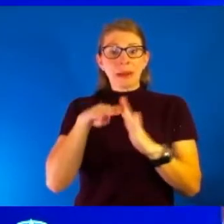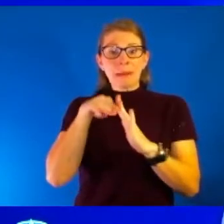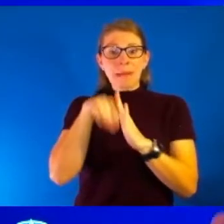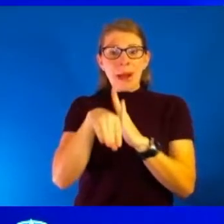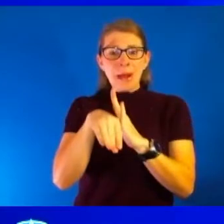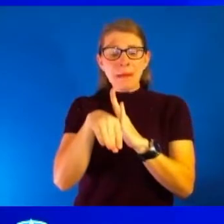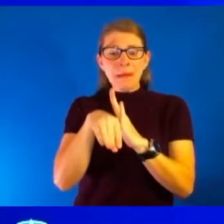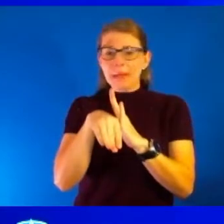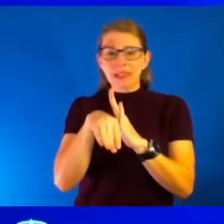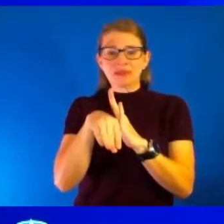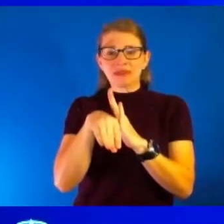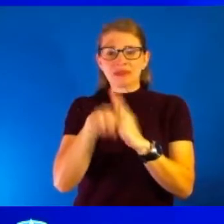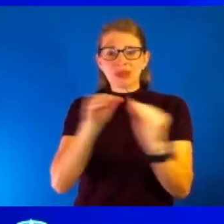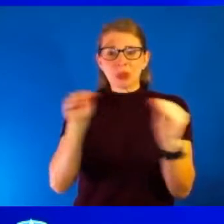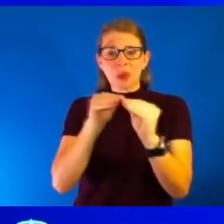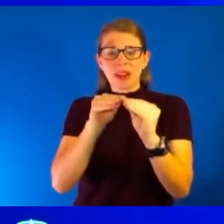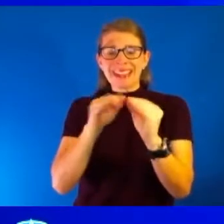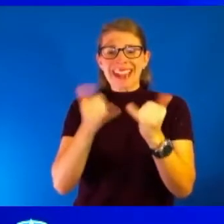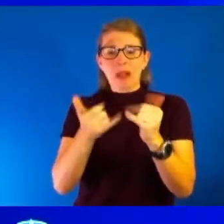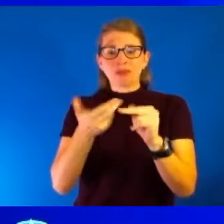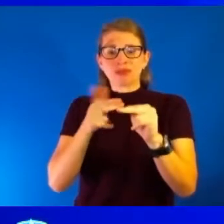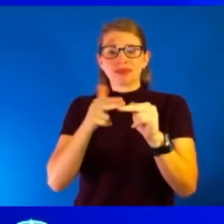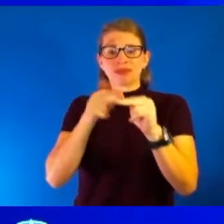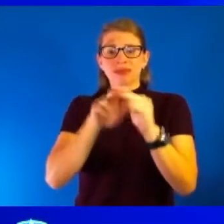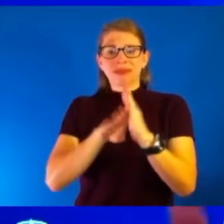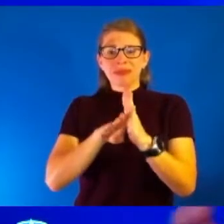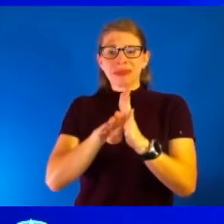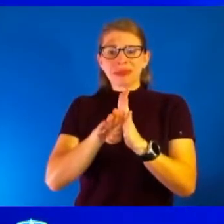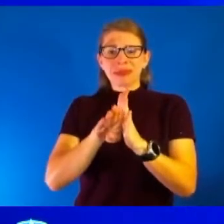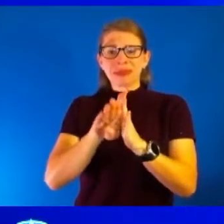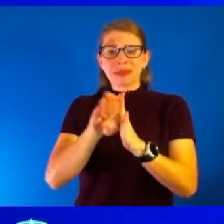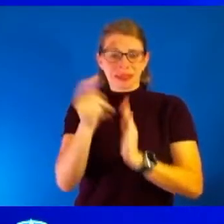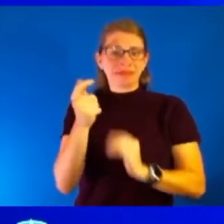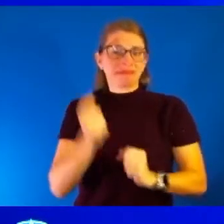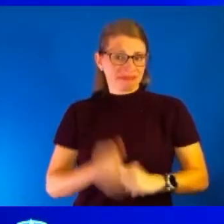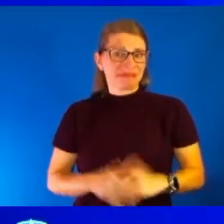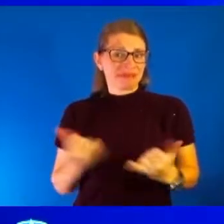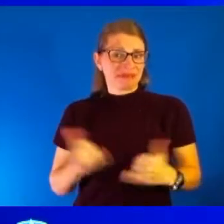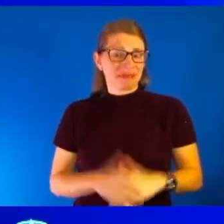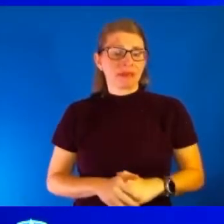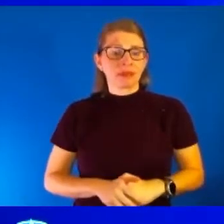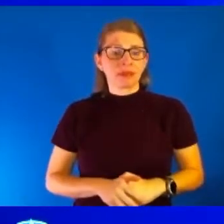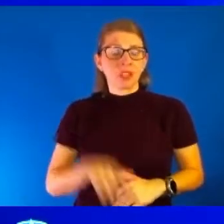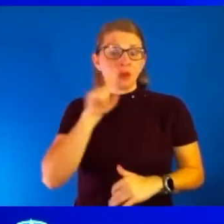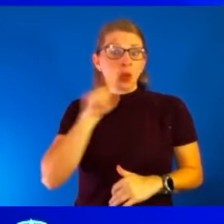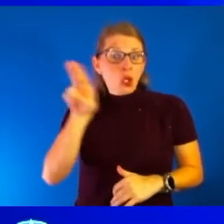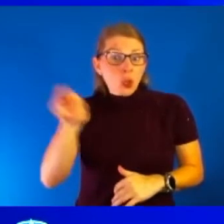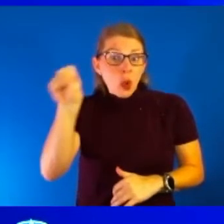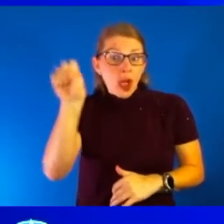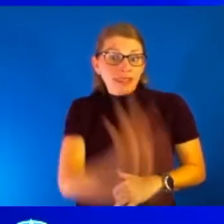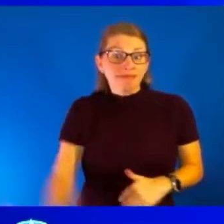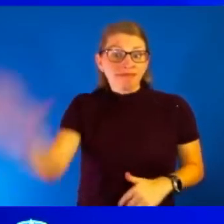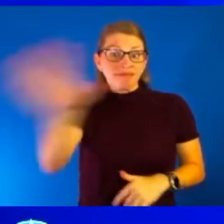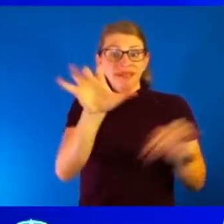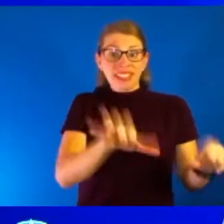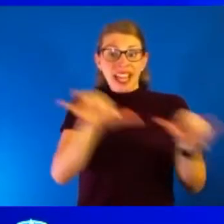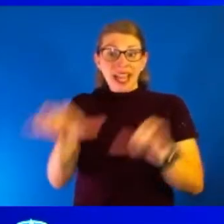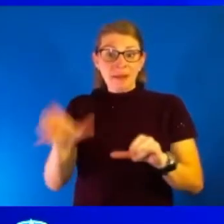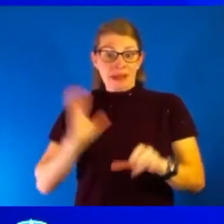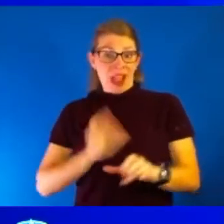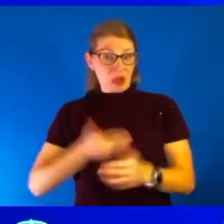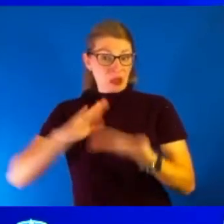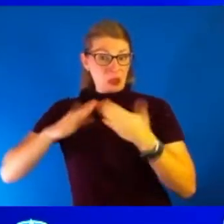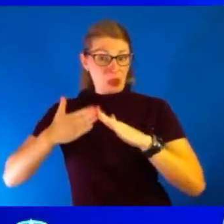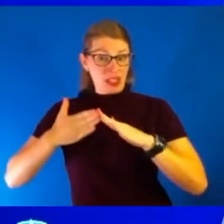trending back up. It is. And, you know, this is, this is for the United States. This is for our community specifically